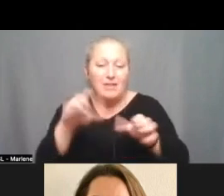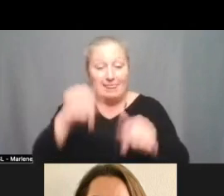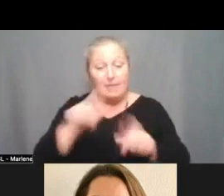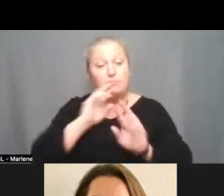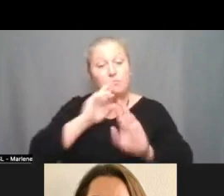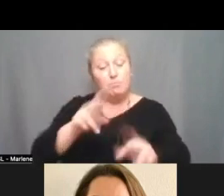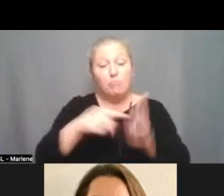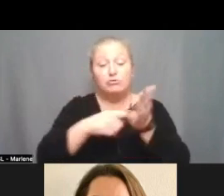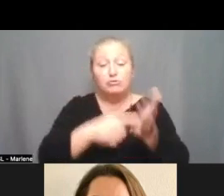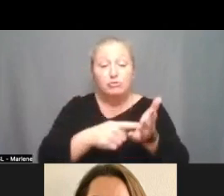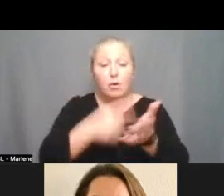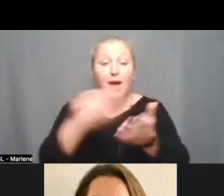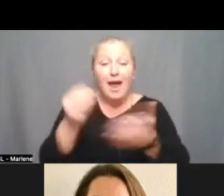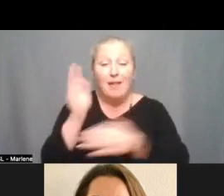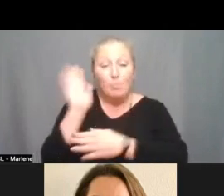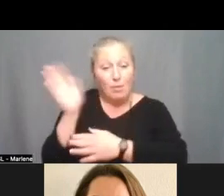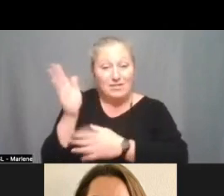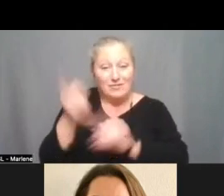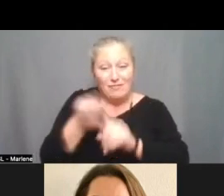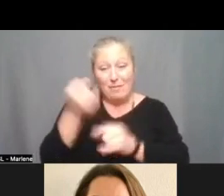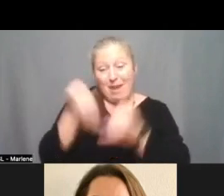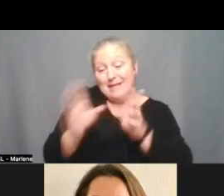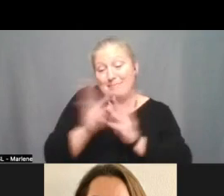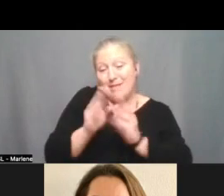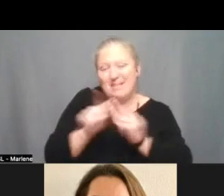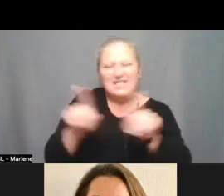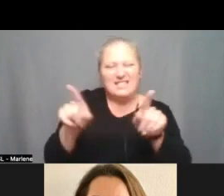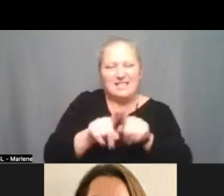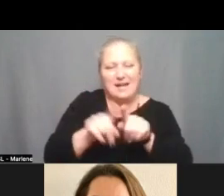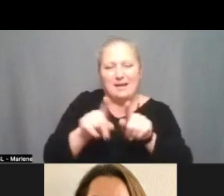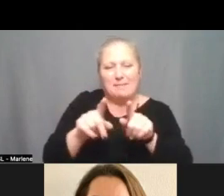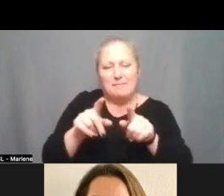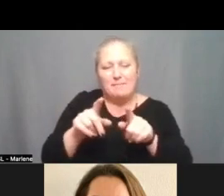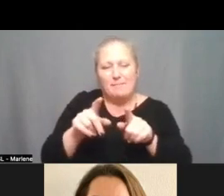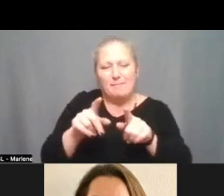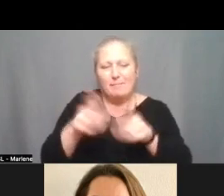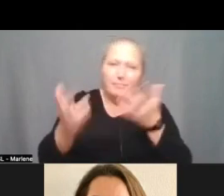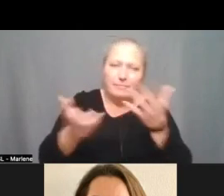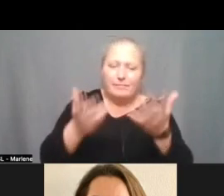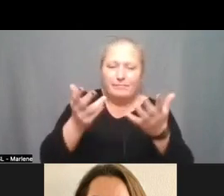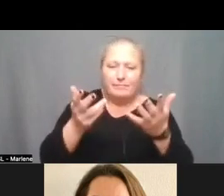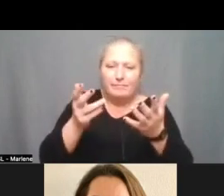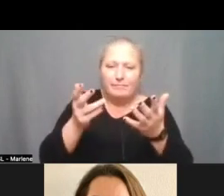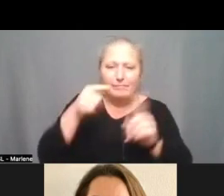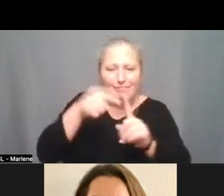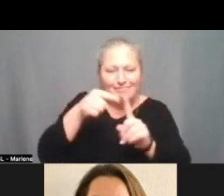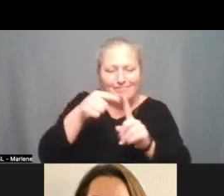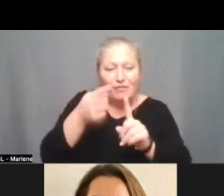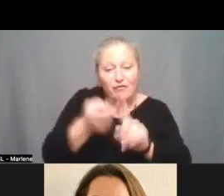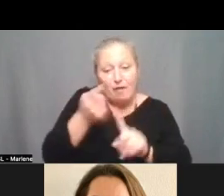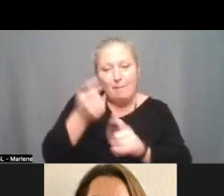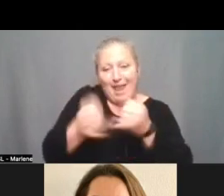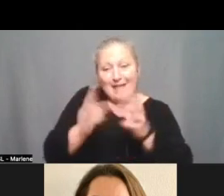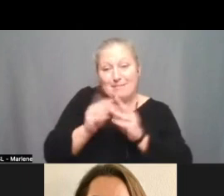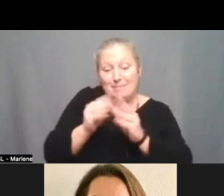presentation that was given to the board at our last meeting, which is the same ultimately content from the last meeting with some